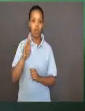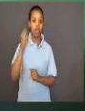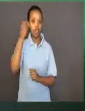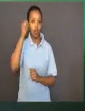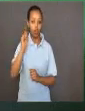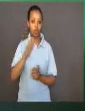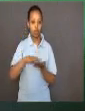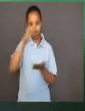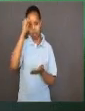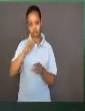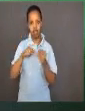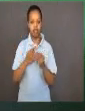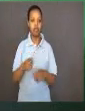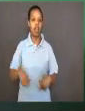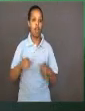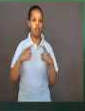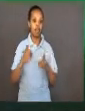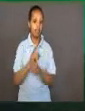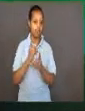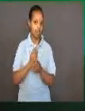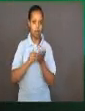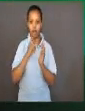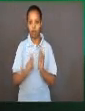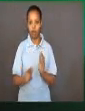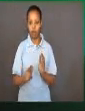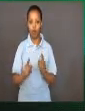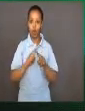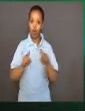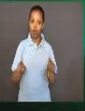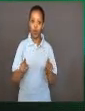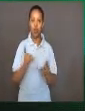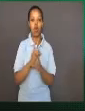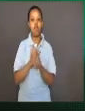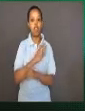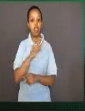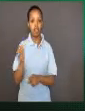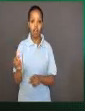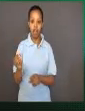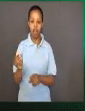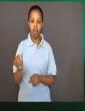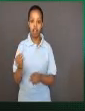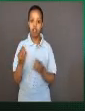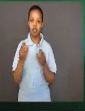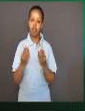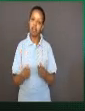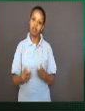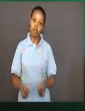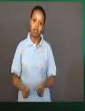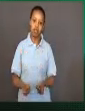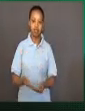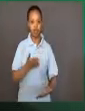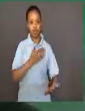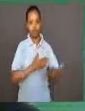origin of life, special creationism and spontaneous generation.